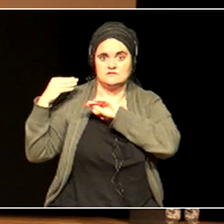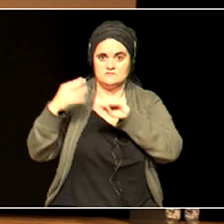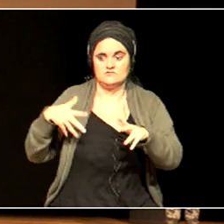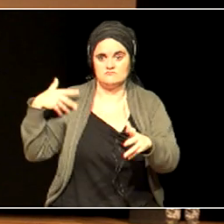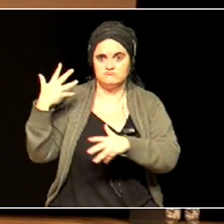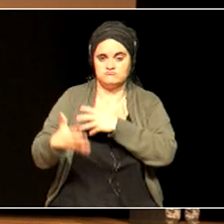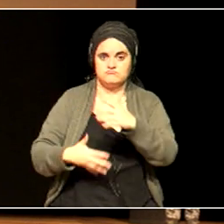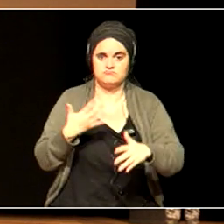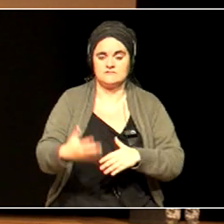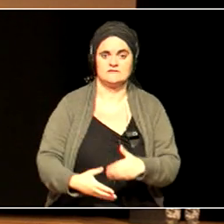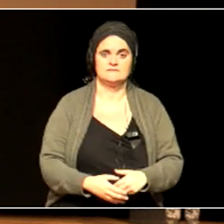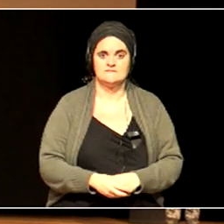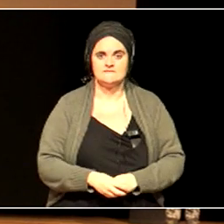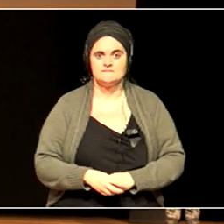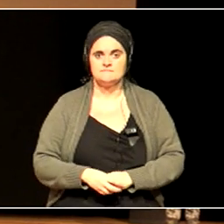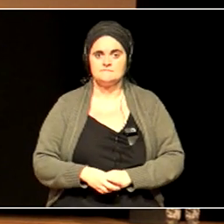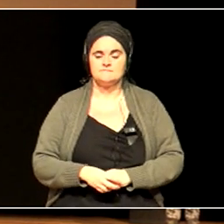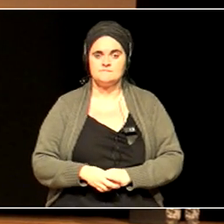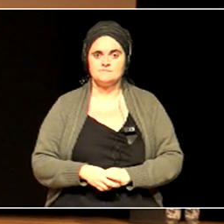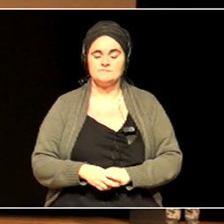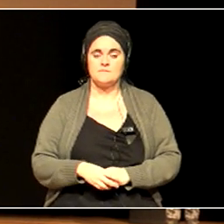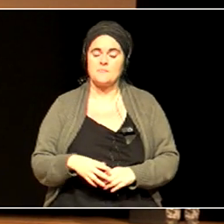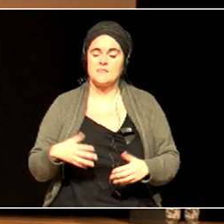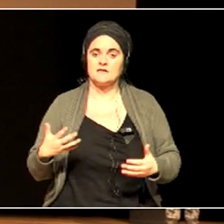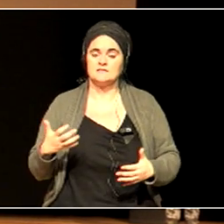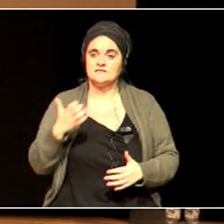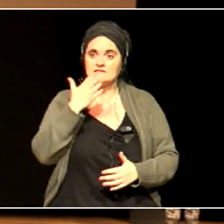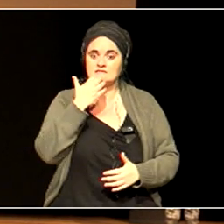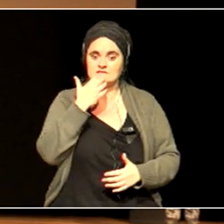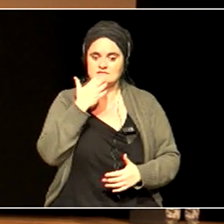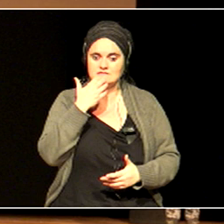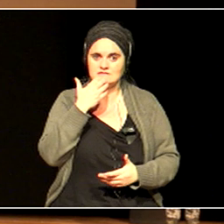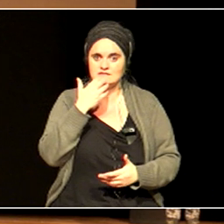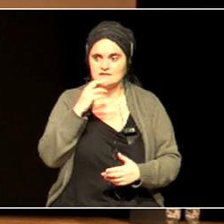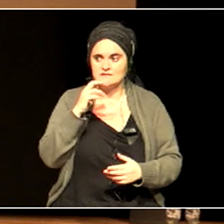And it may be, if we don't do something about it, it may be the worst.